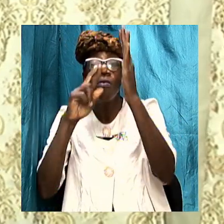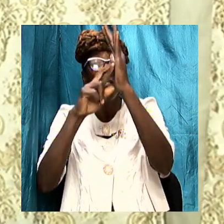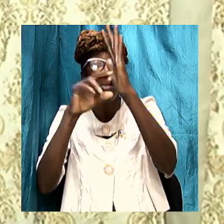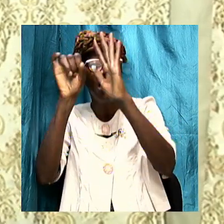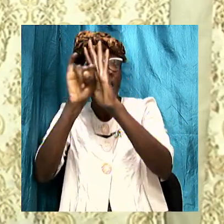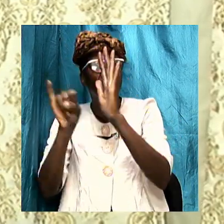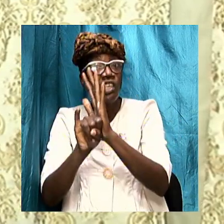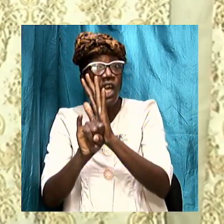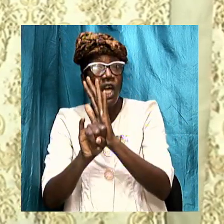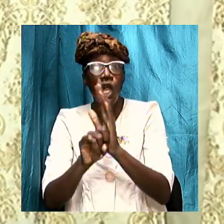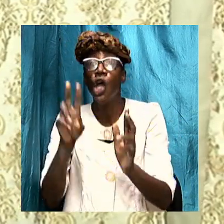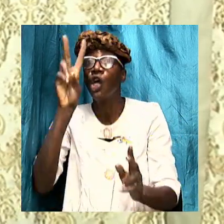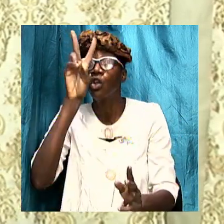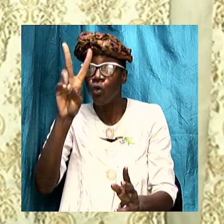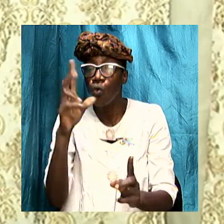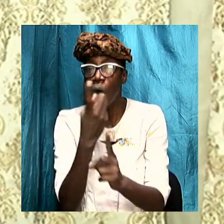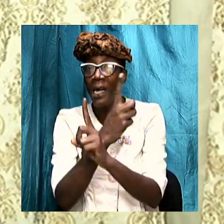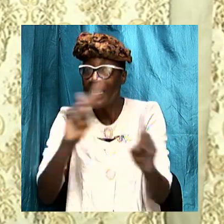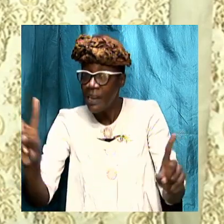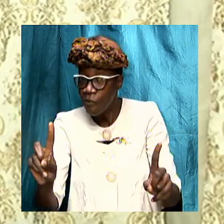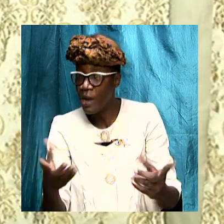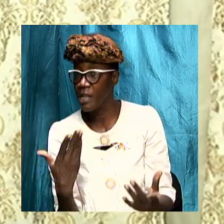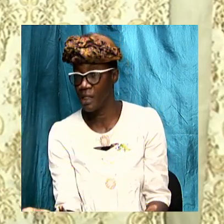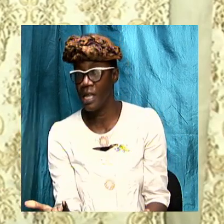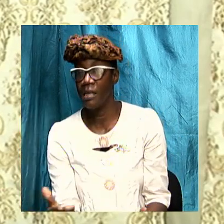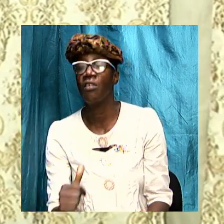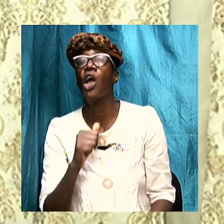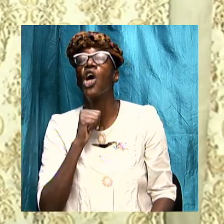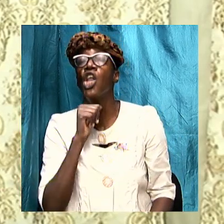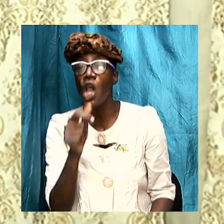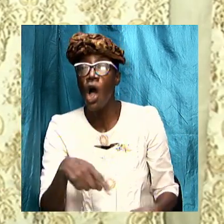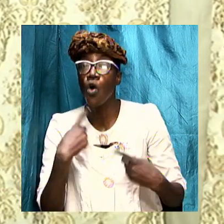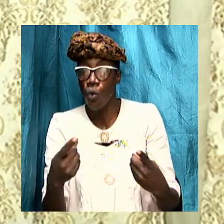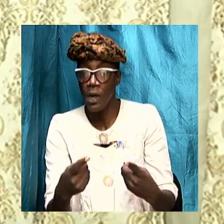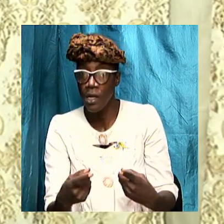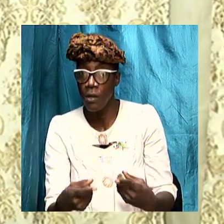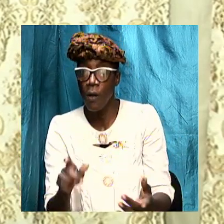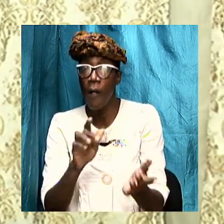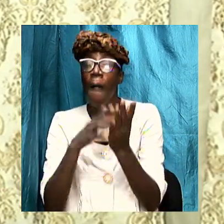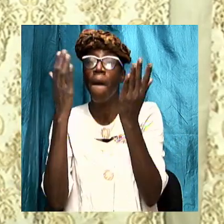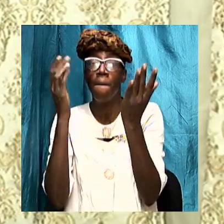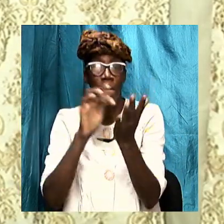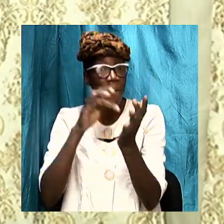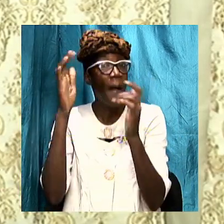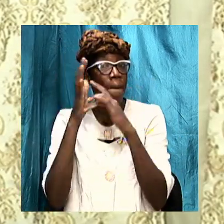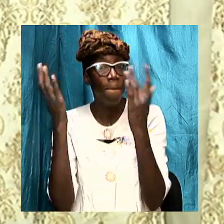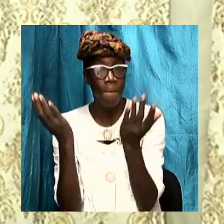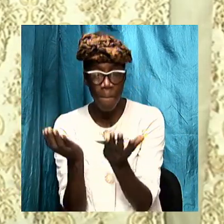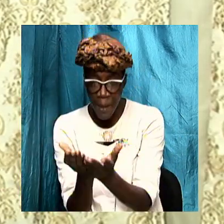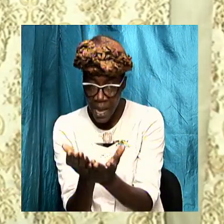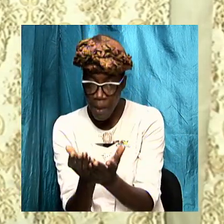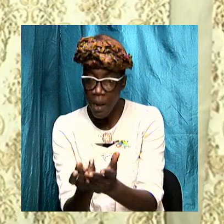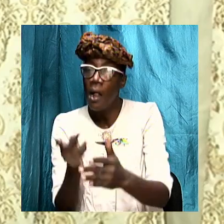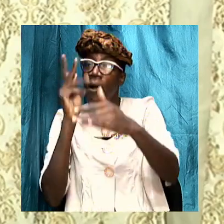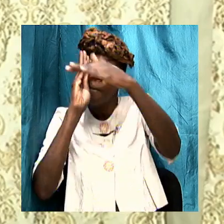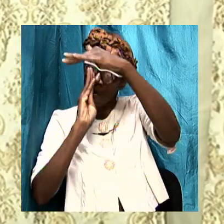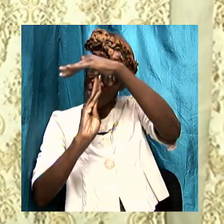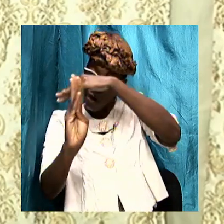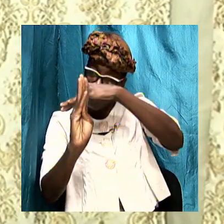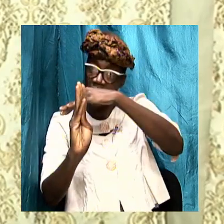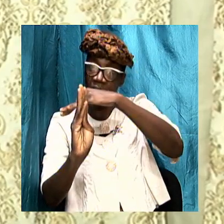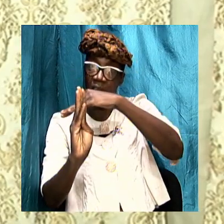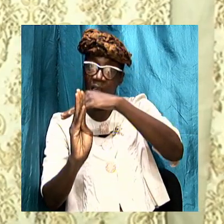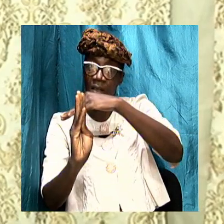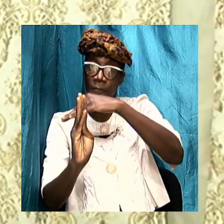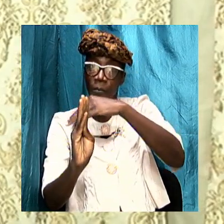things so we are not going to be going to Bible prophecy or even the sections in Revelation that deals with prophecy